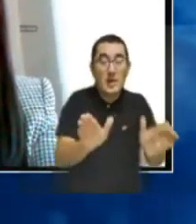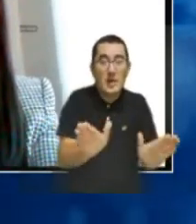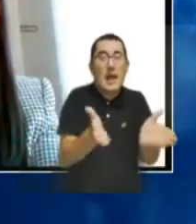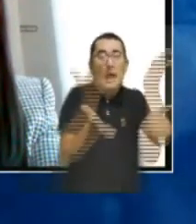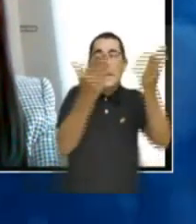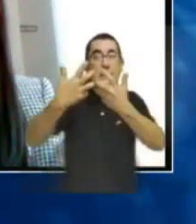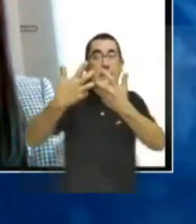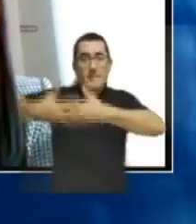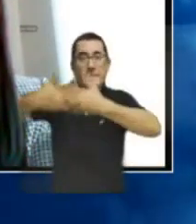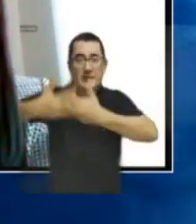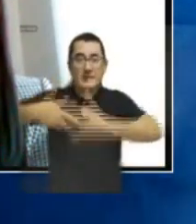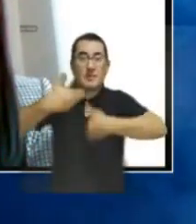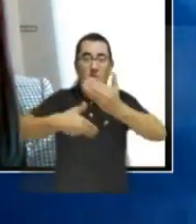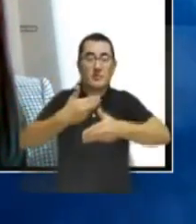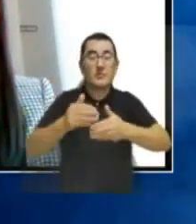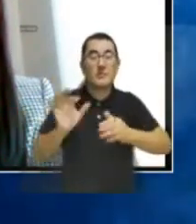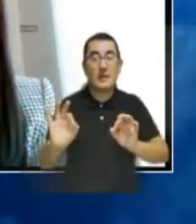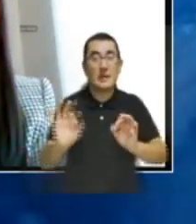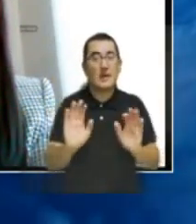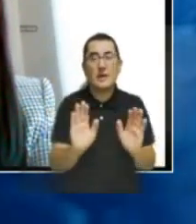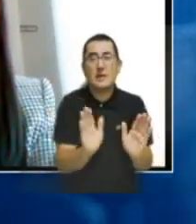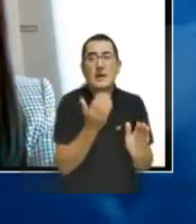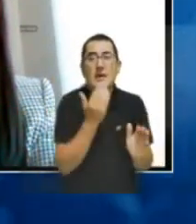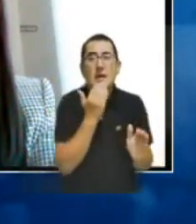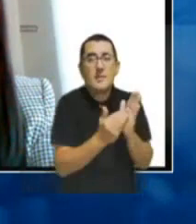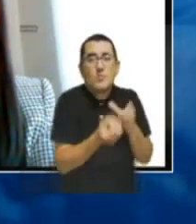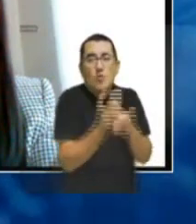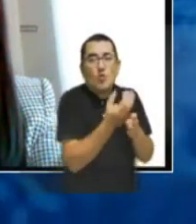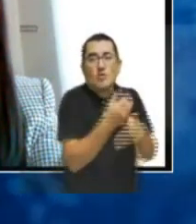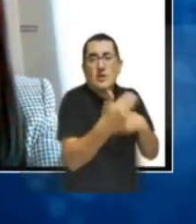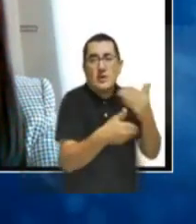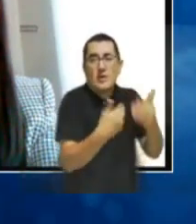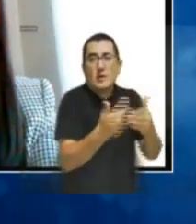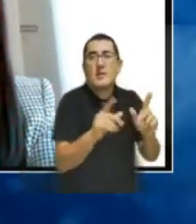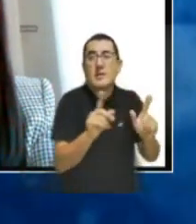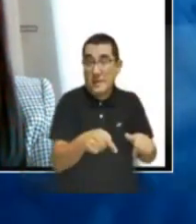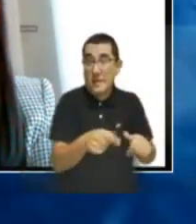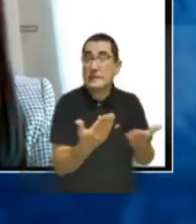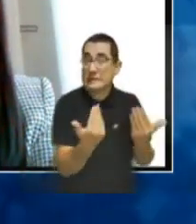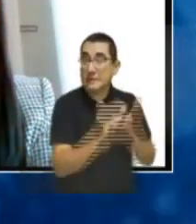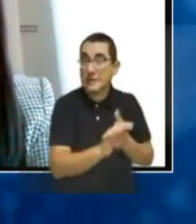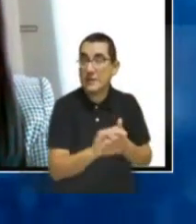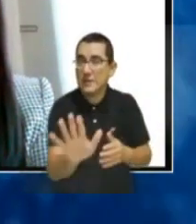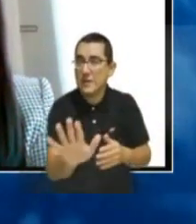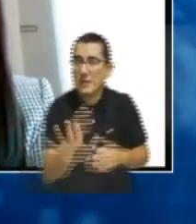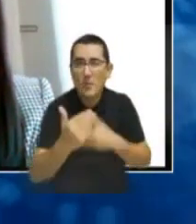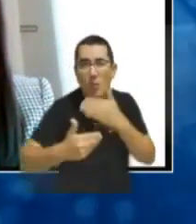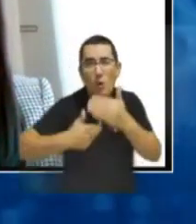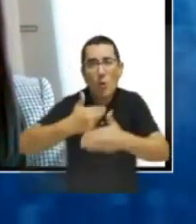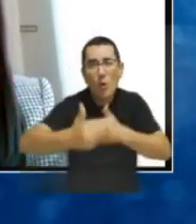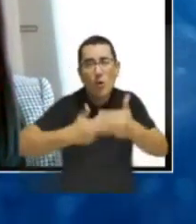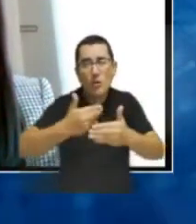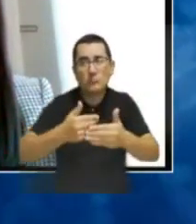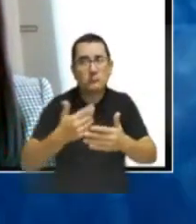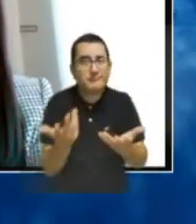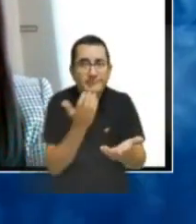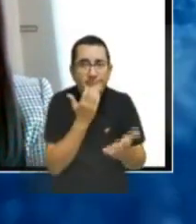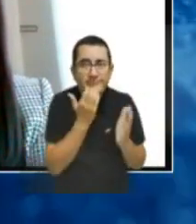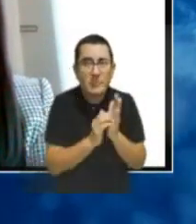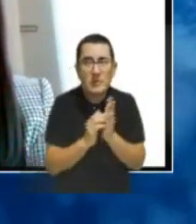competitiveness at companies or to improve whatever it may be because by